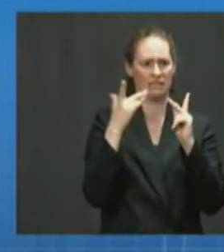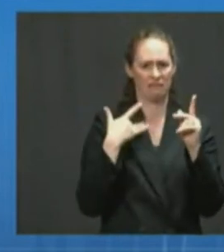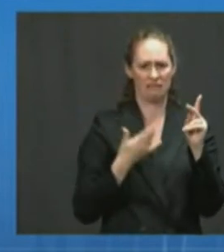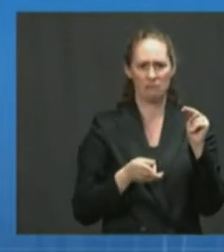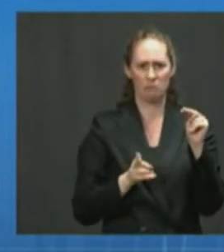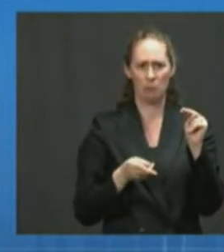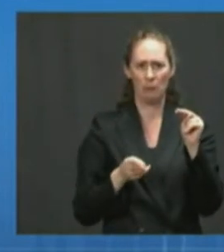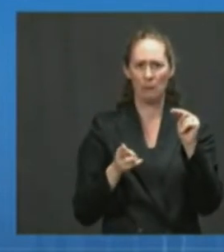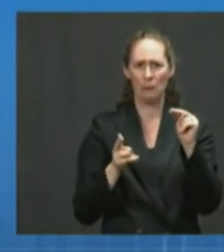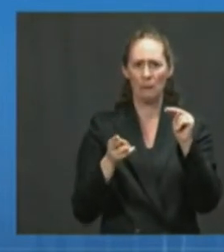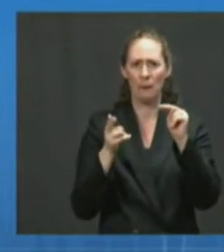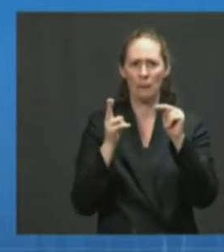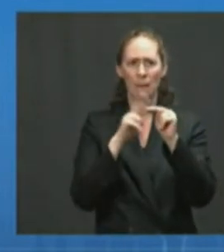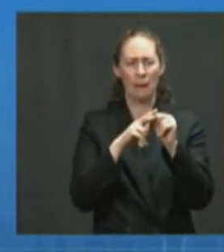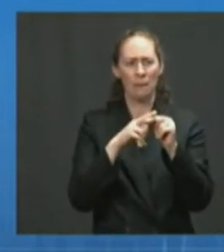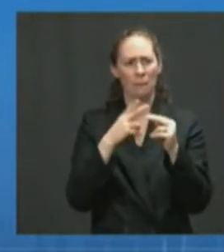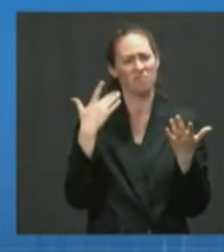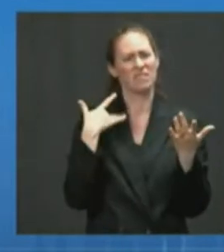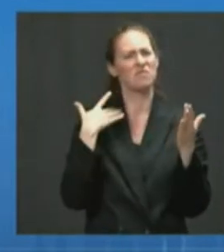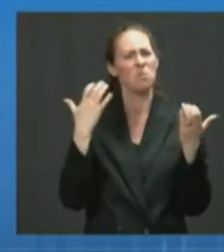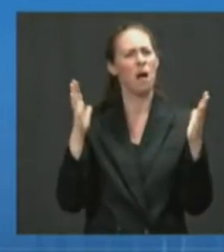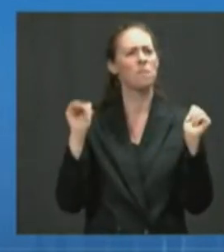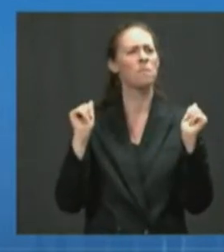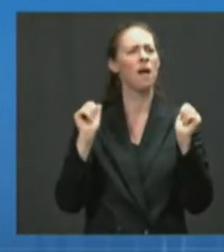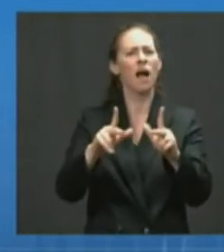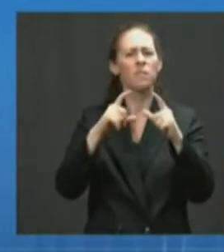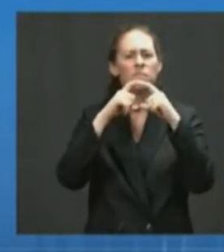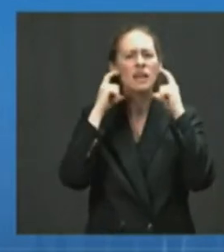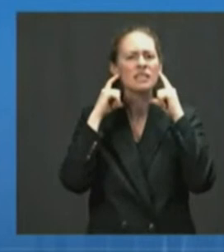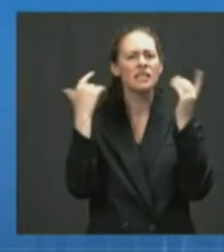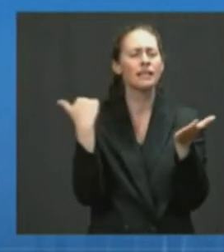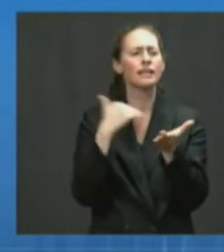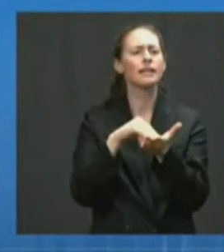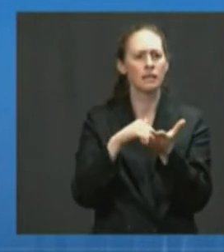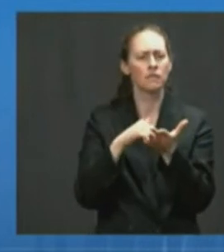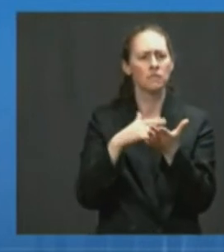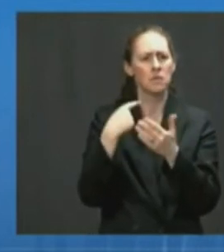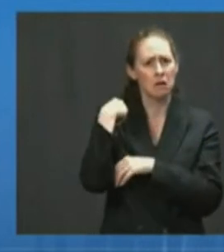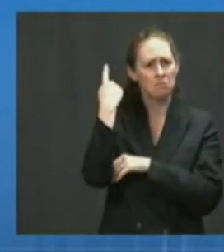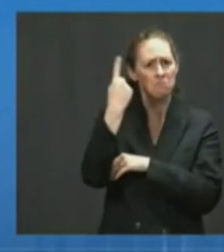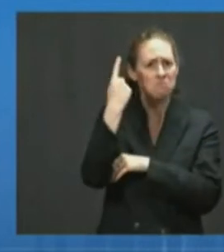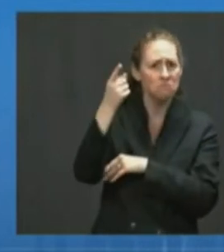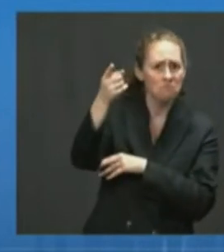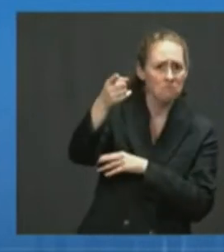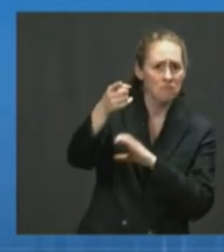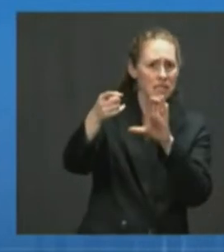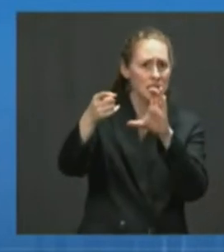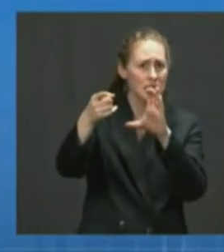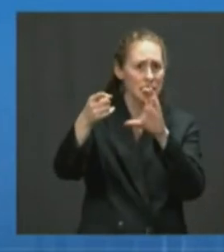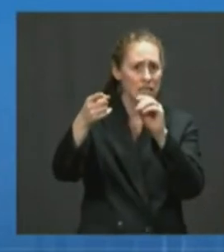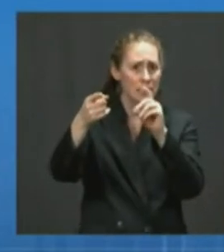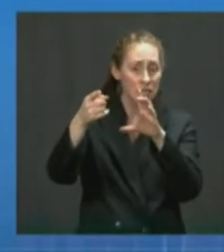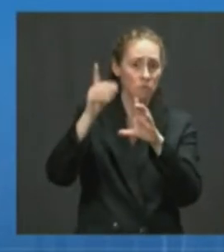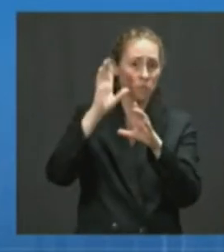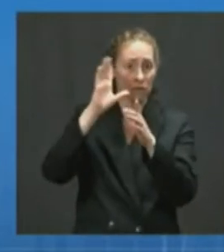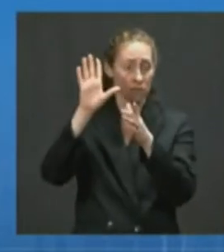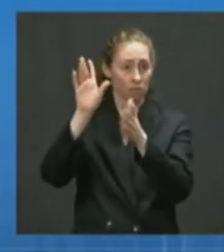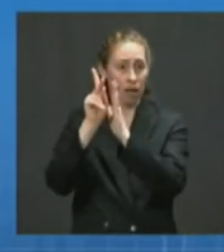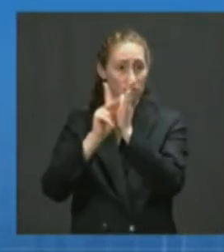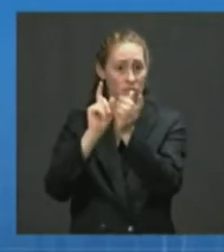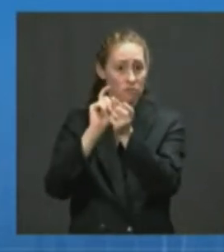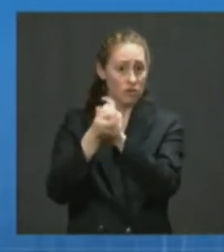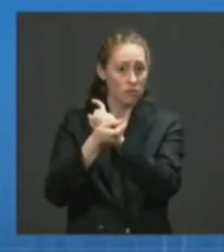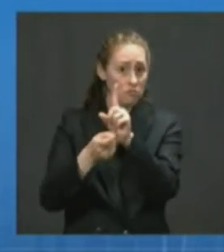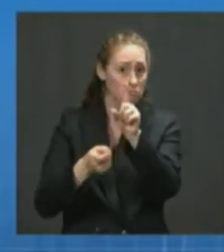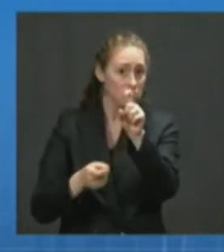,000. Are there any thoughts in the works of either clarifying or changing CDC's masking policy? Thank you,